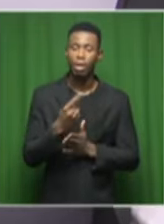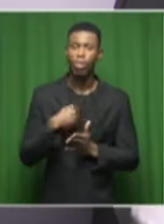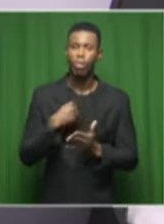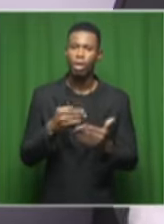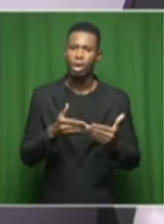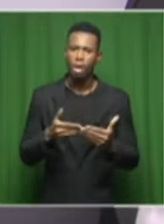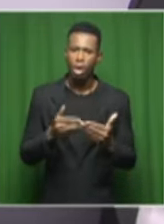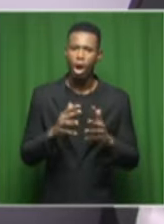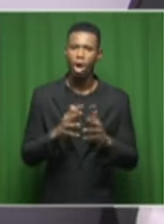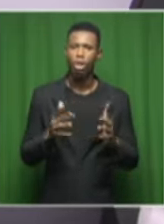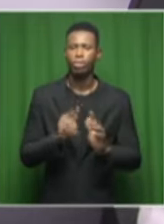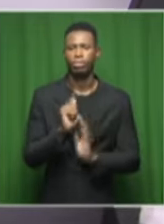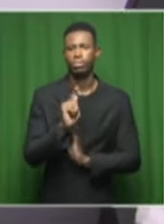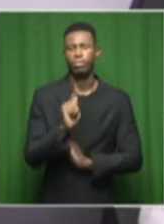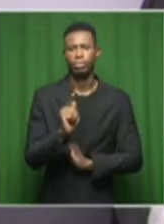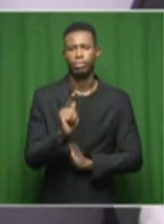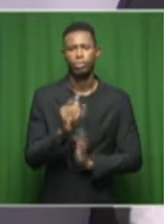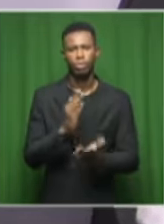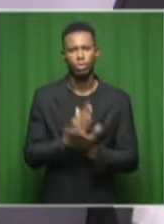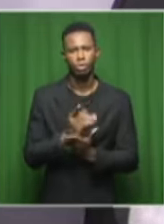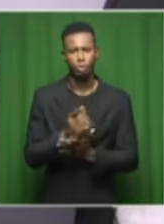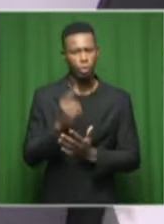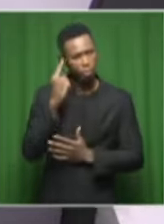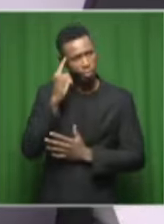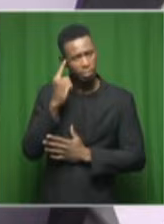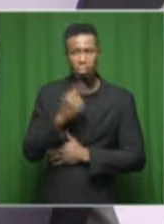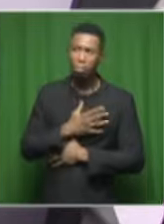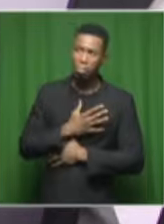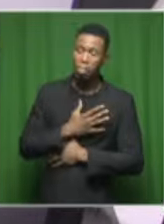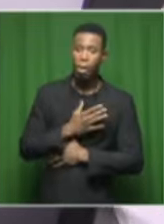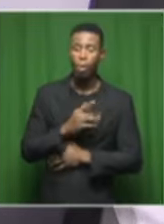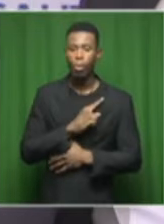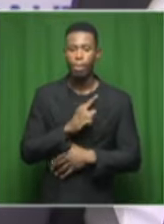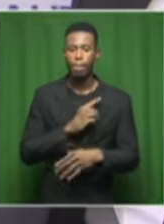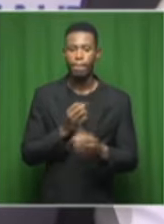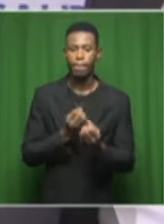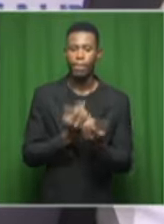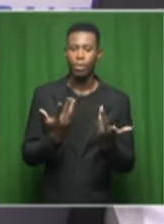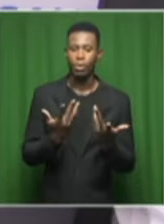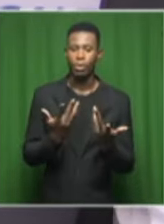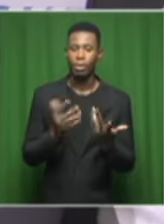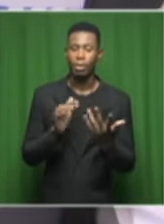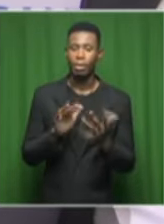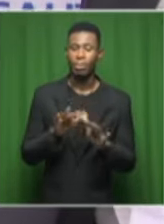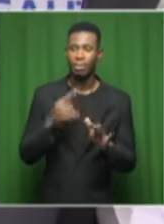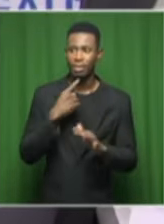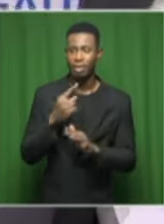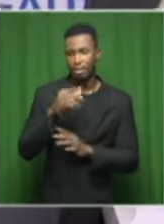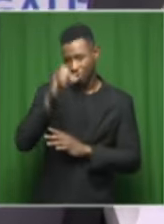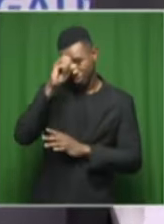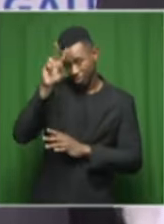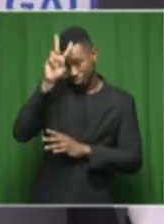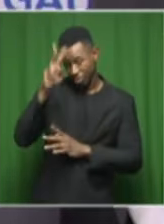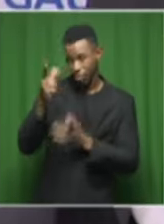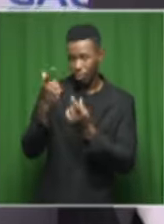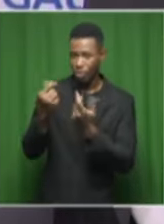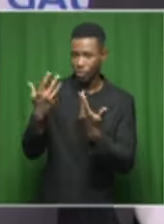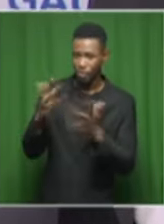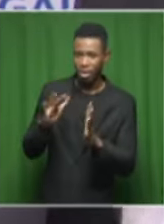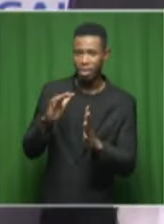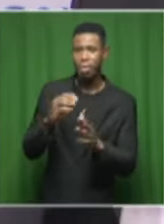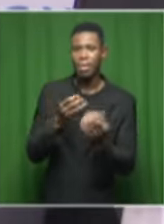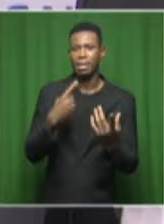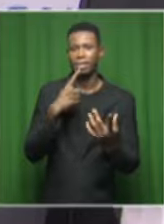a lot. And I'm sure you're wondering, everybody was saying the Springboks have made it so holiday,